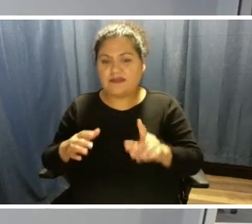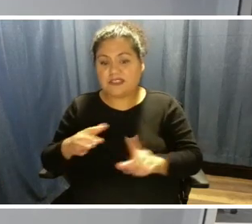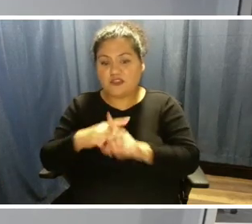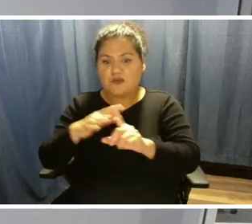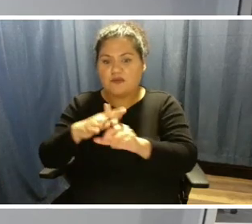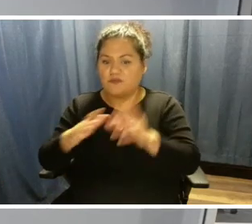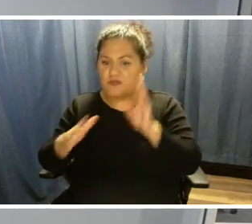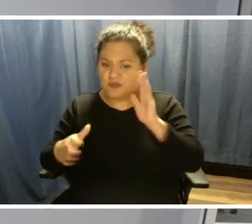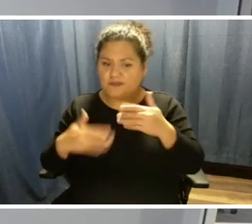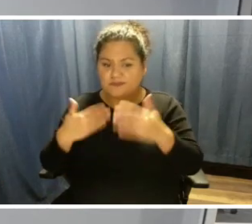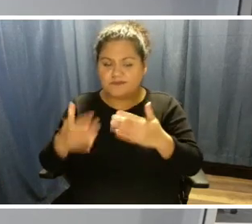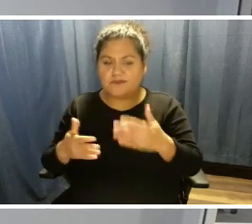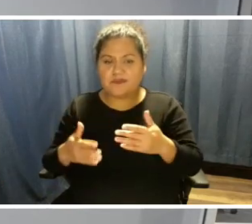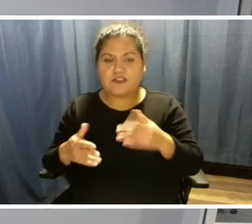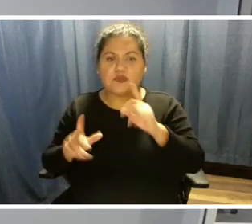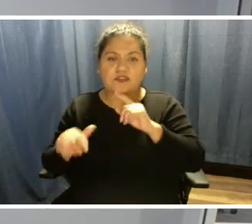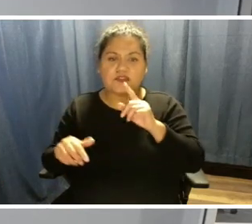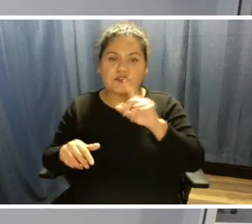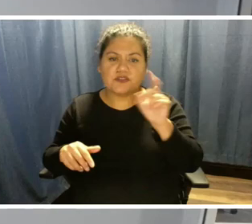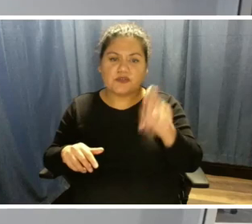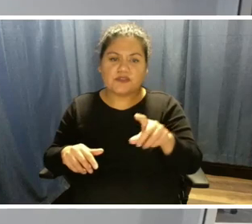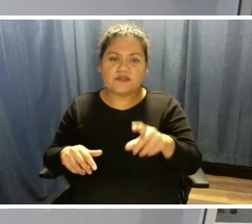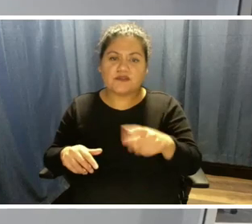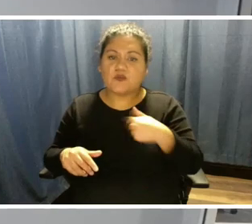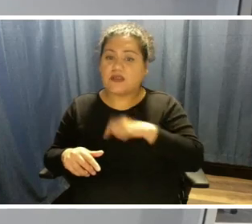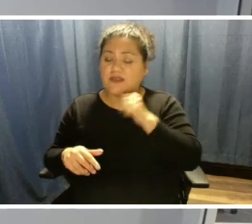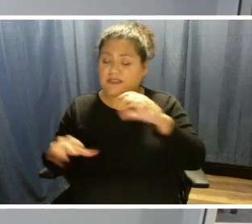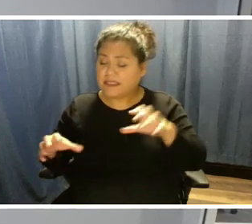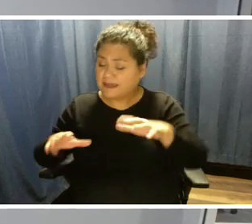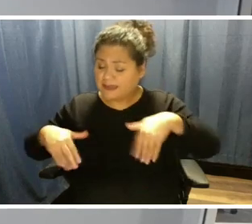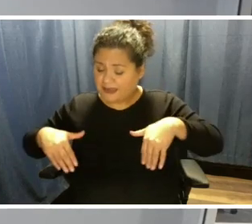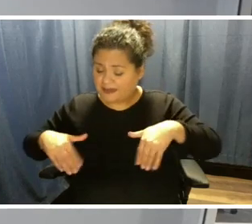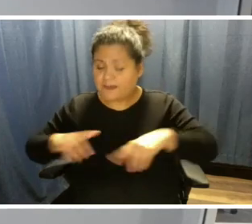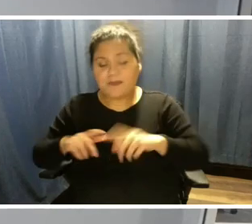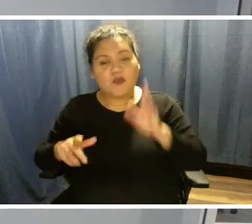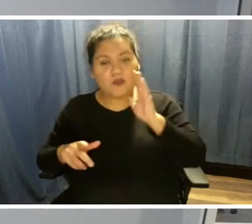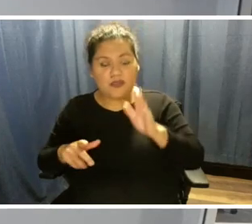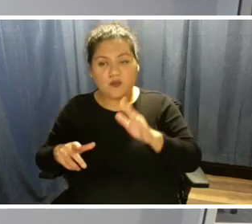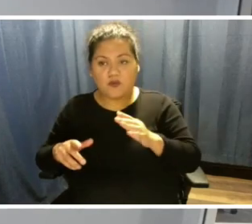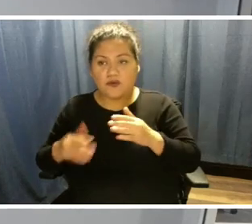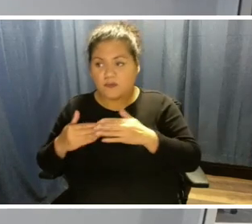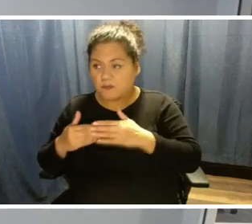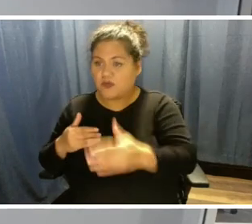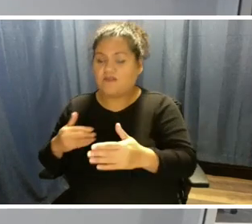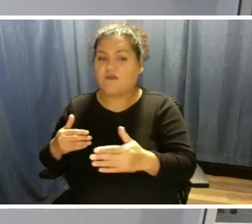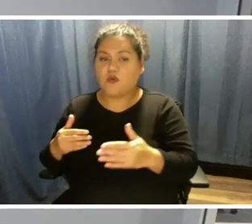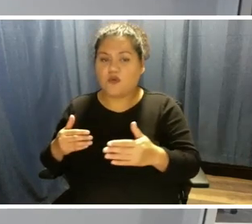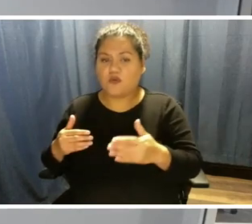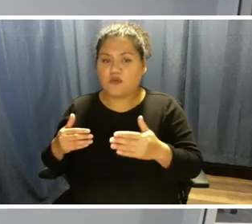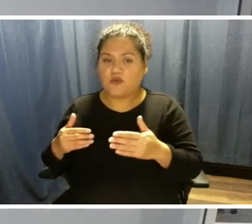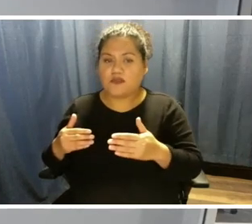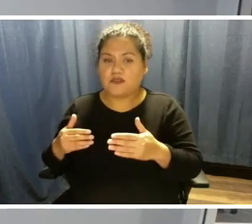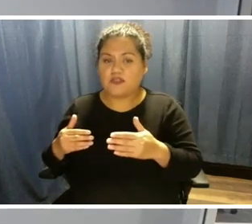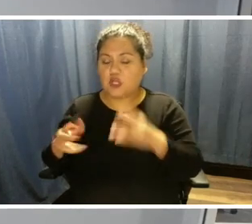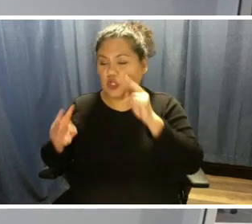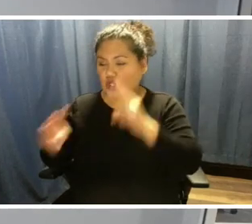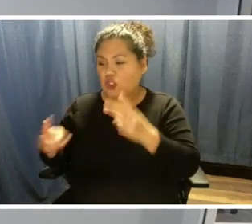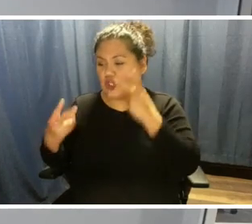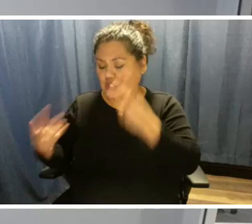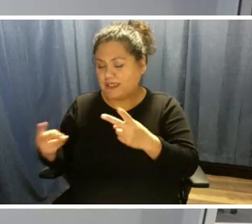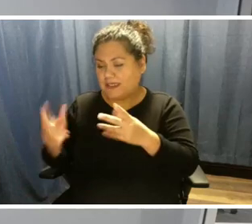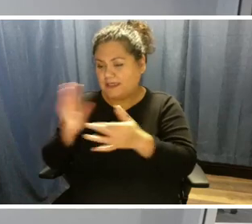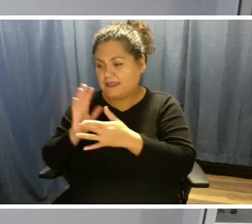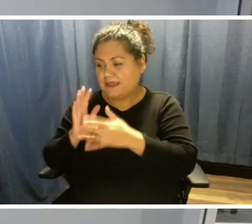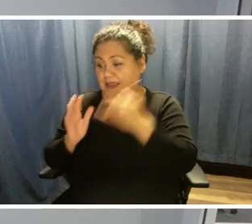loop back around, we haven't done it yet, but we are moving forward, looking at the technologies. And if it's